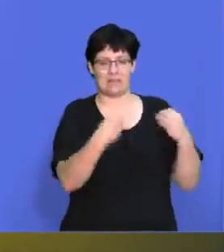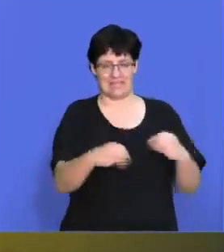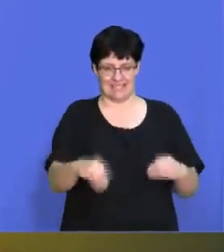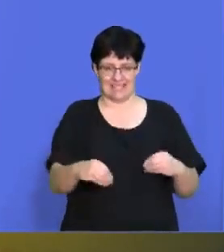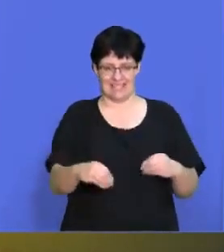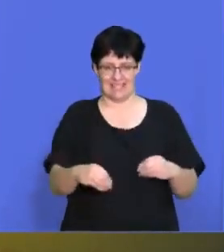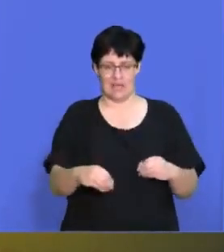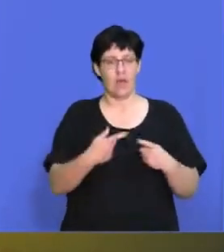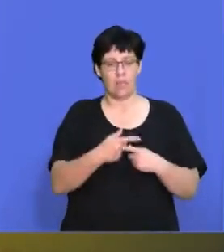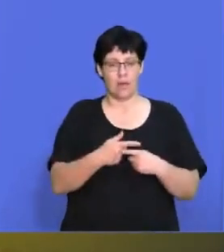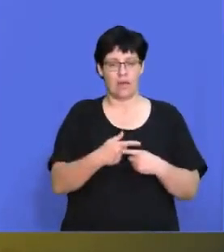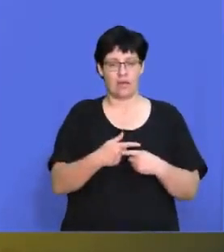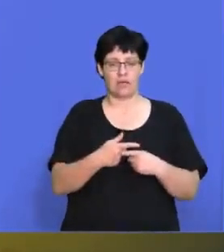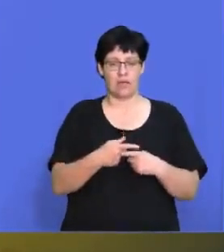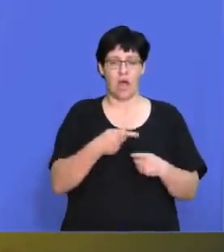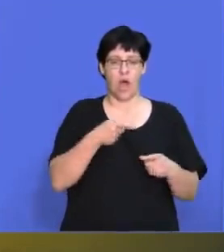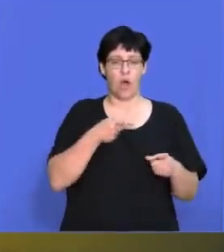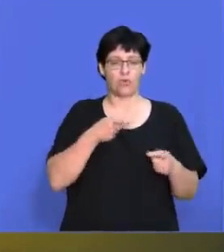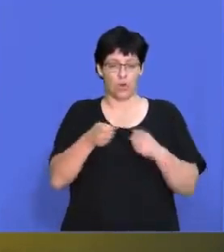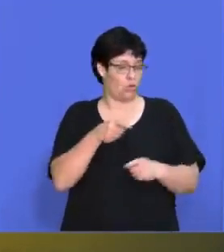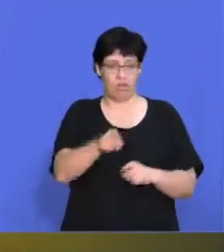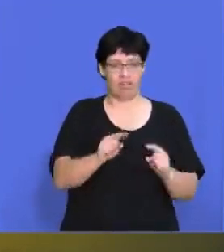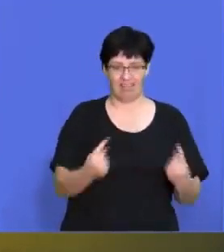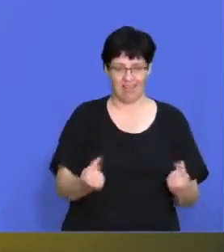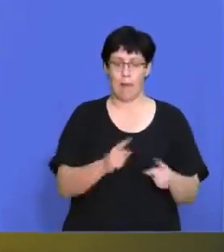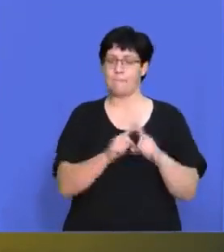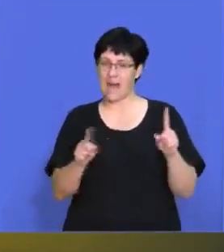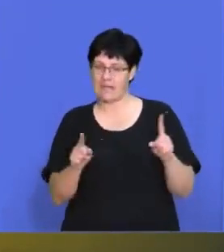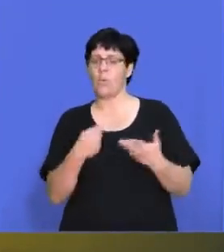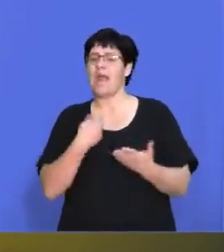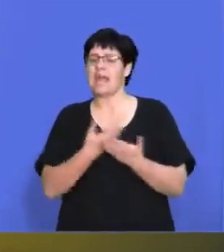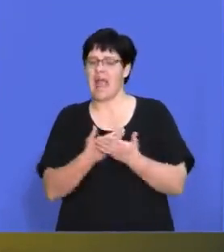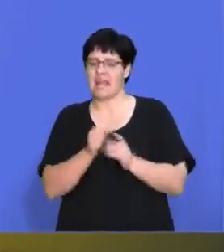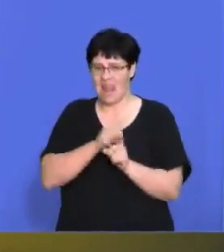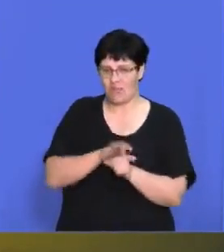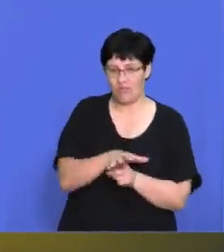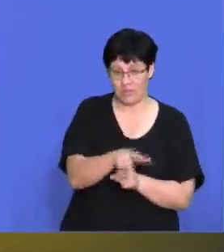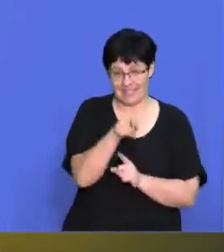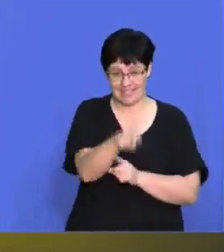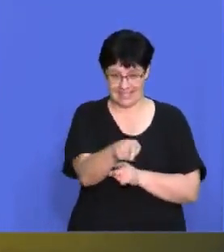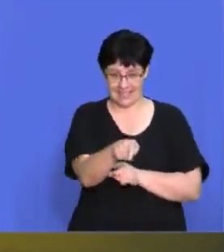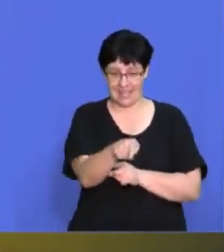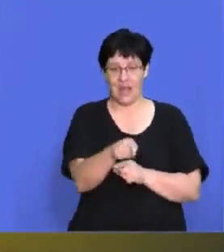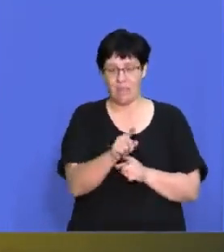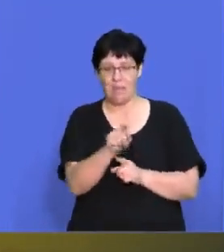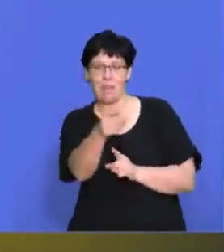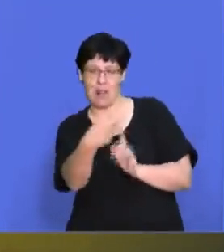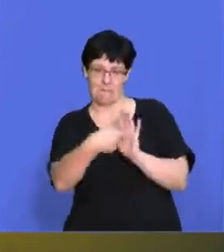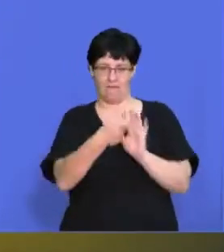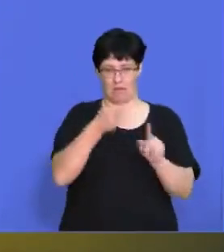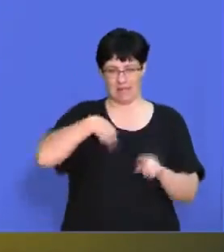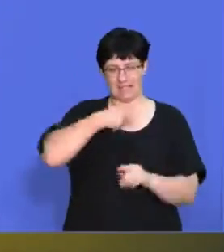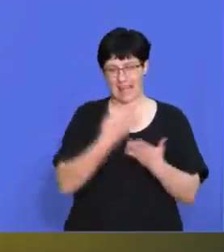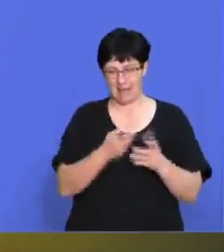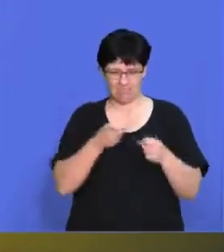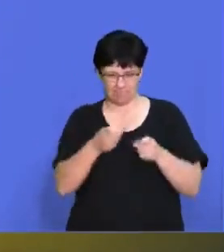outside of the business. Business has no control over it. However, we can influence a degree